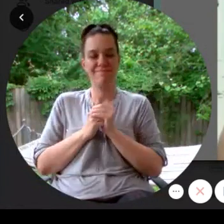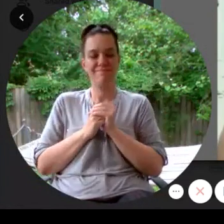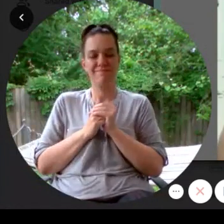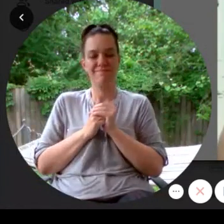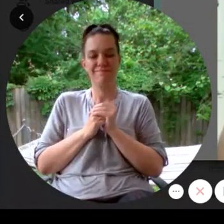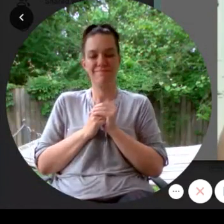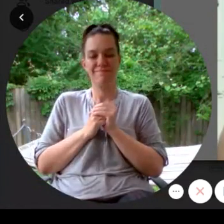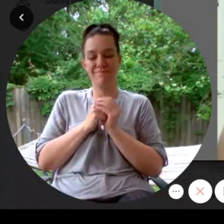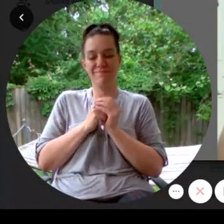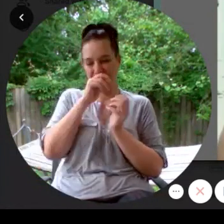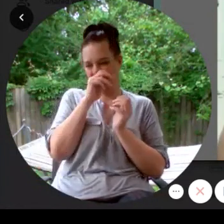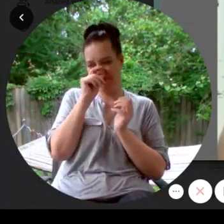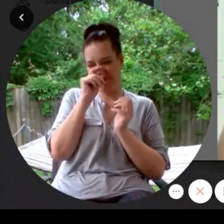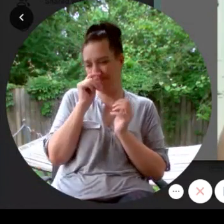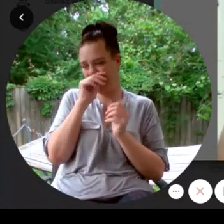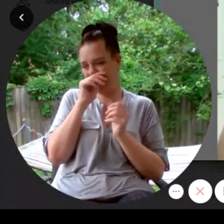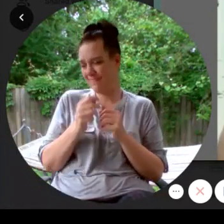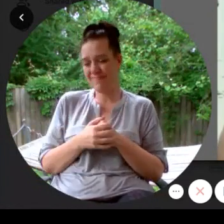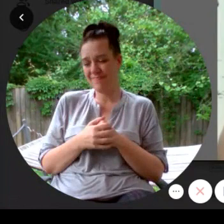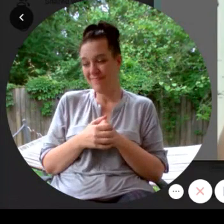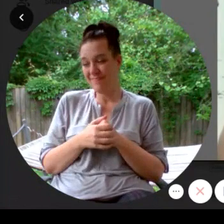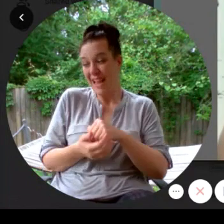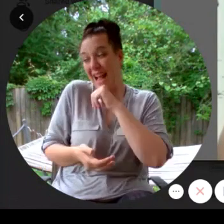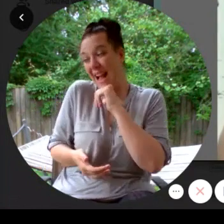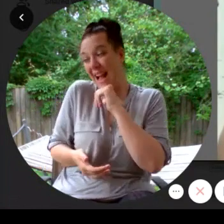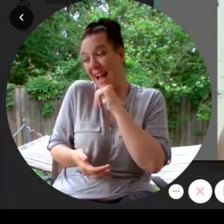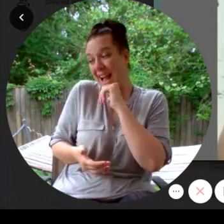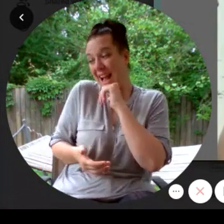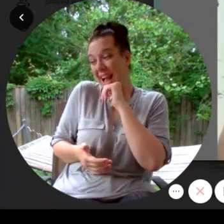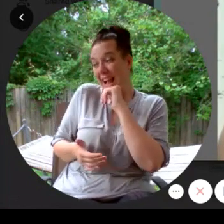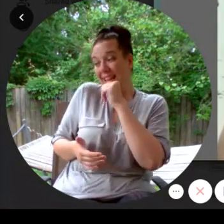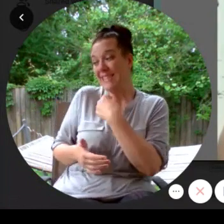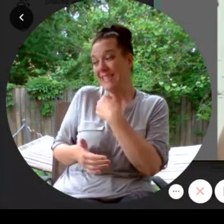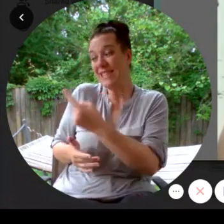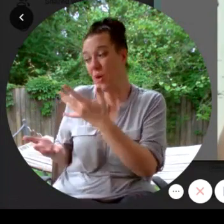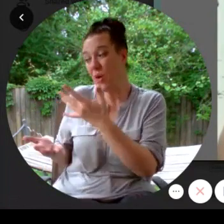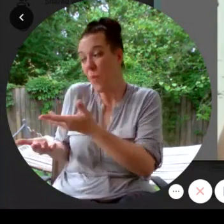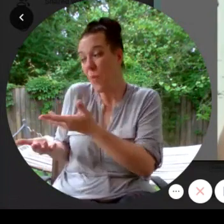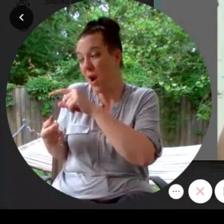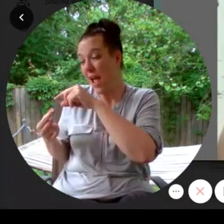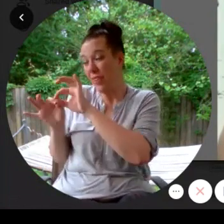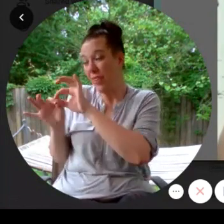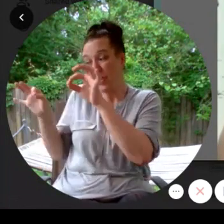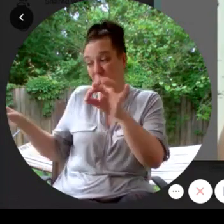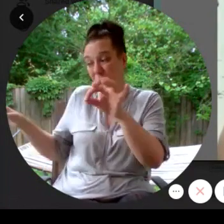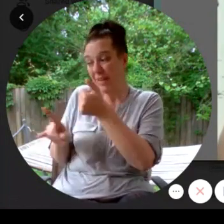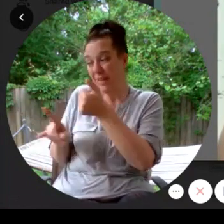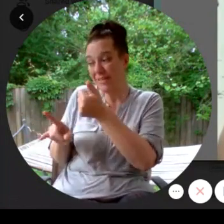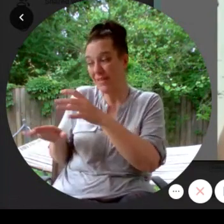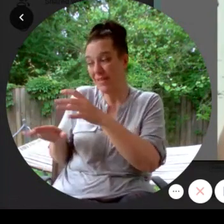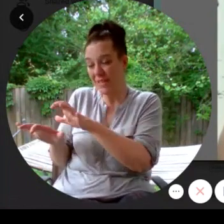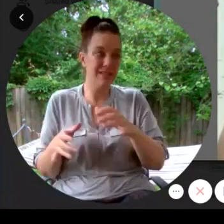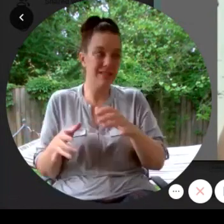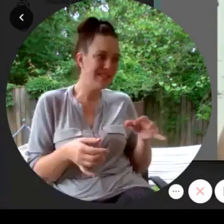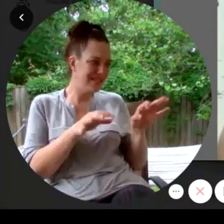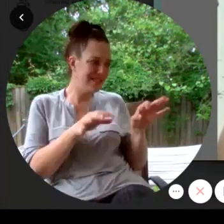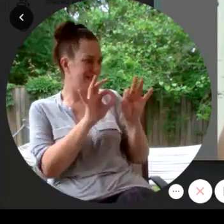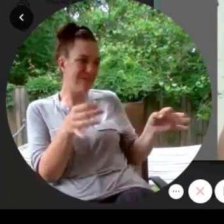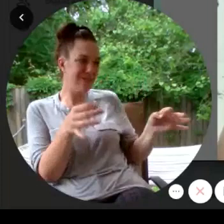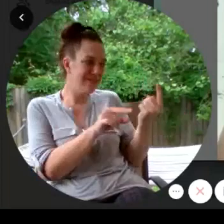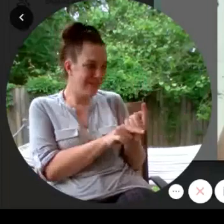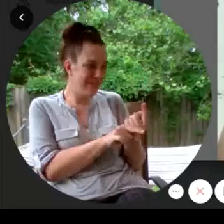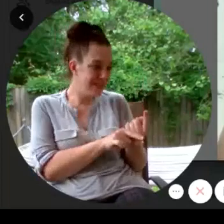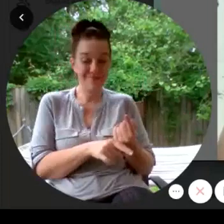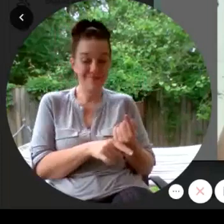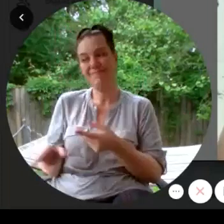even get to tell you what the thread does. Miles shrugged. It's thread, right? Niles smiled. Nope.